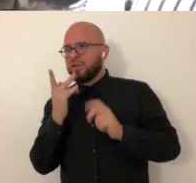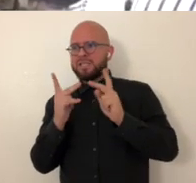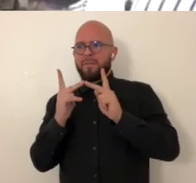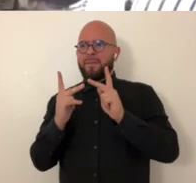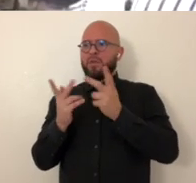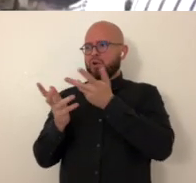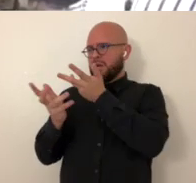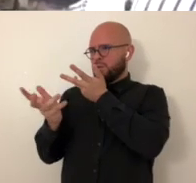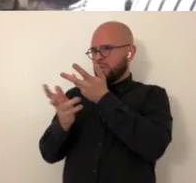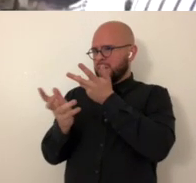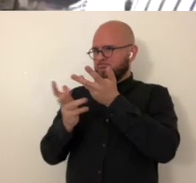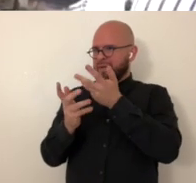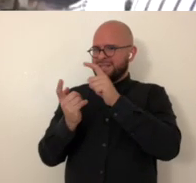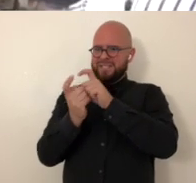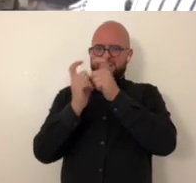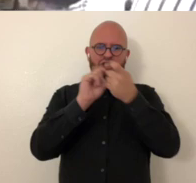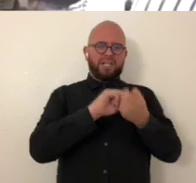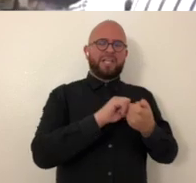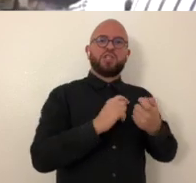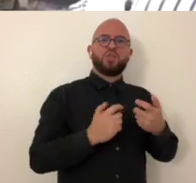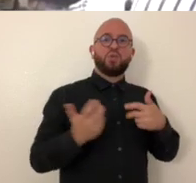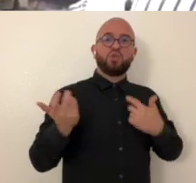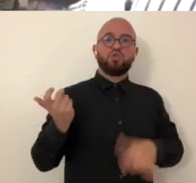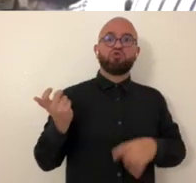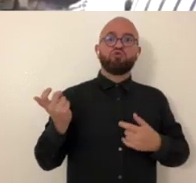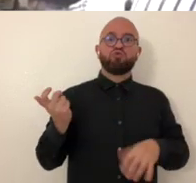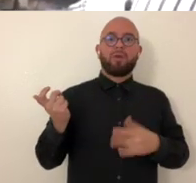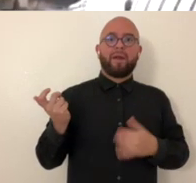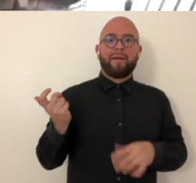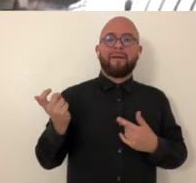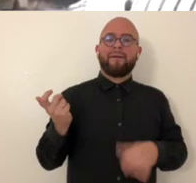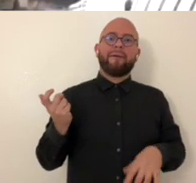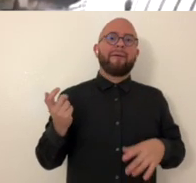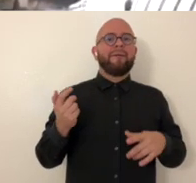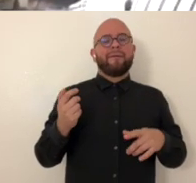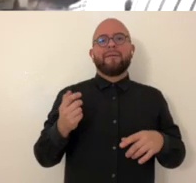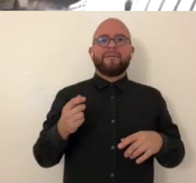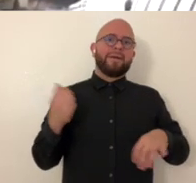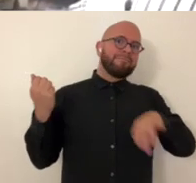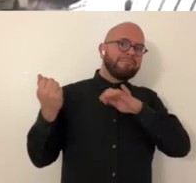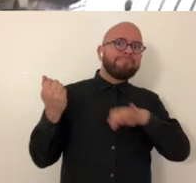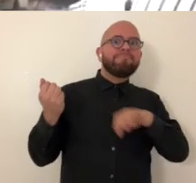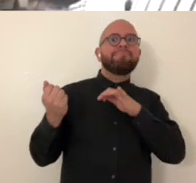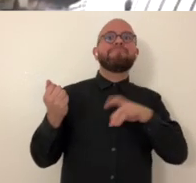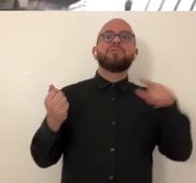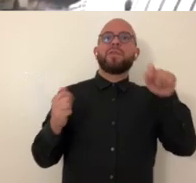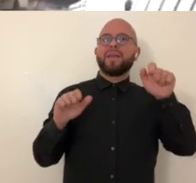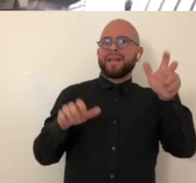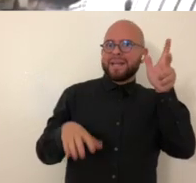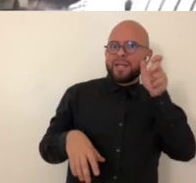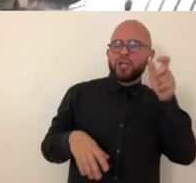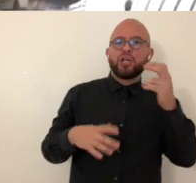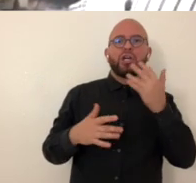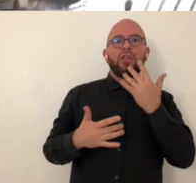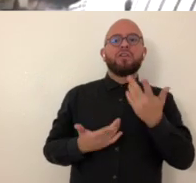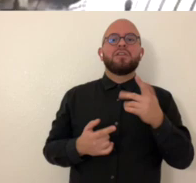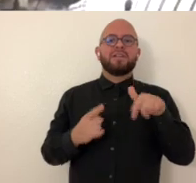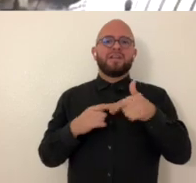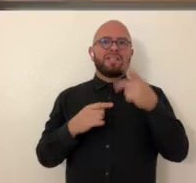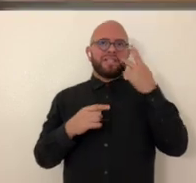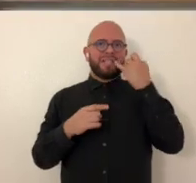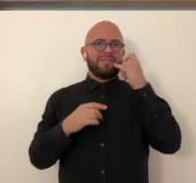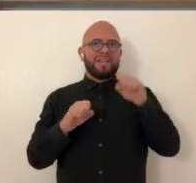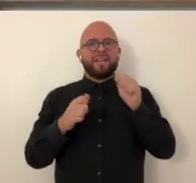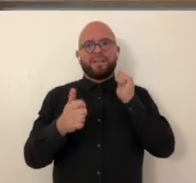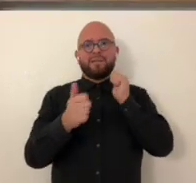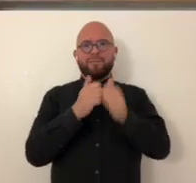experimented with turning the colors people interact with are looking at to a combination of string instruments so they can hear colors um i